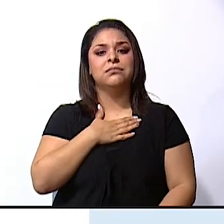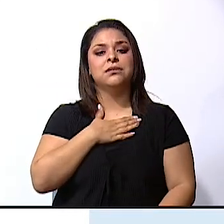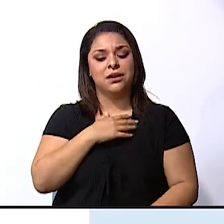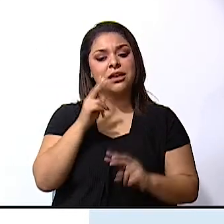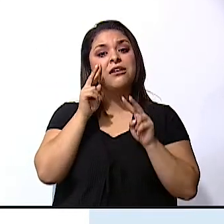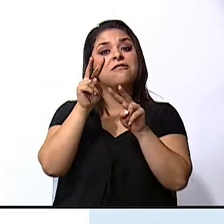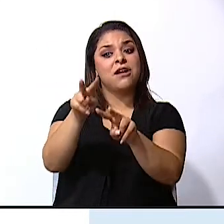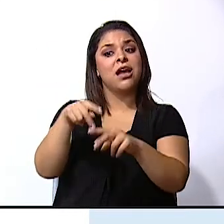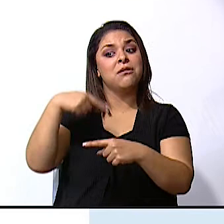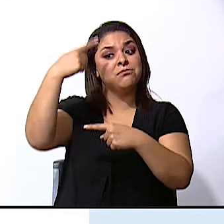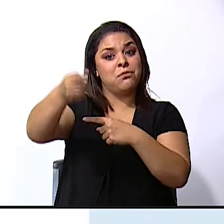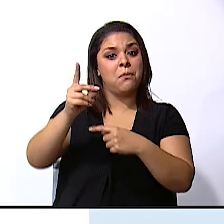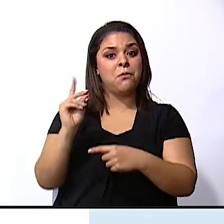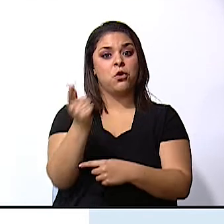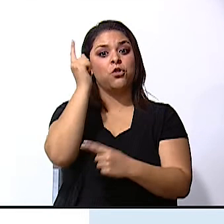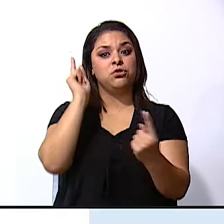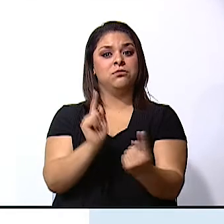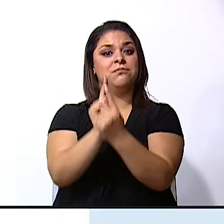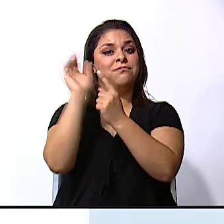seeing you. Bye. Bye.